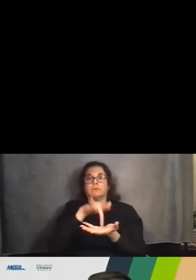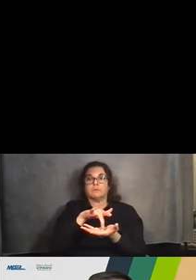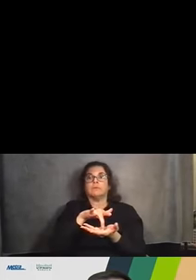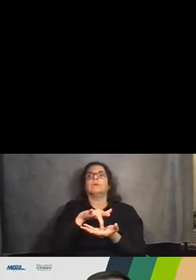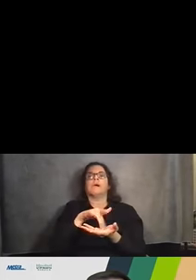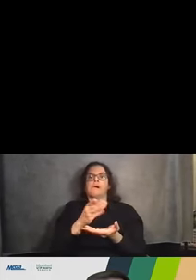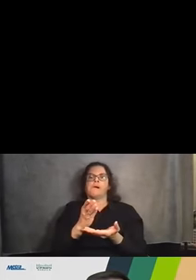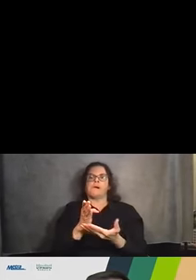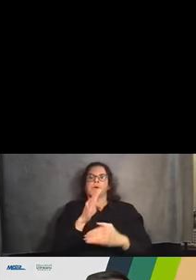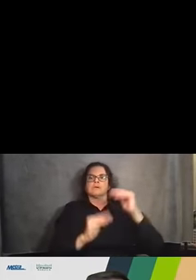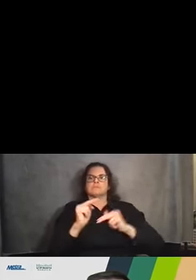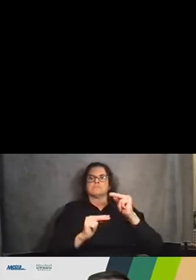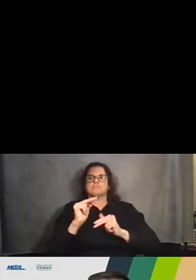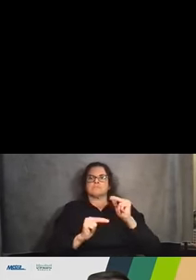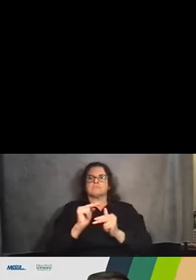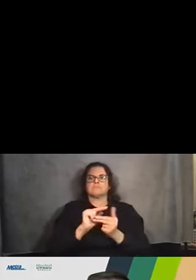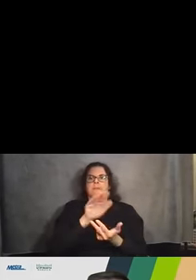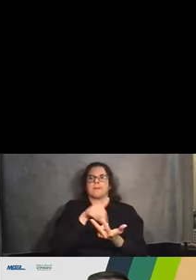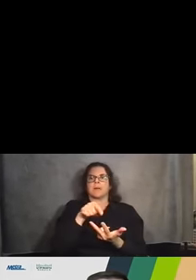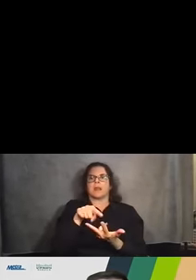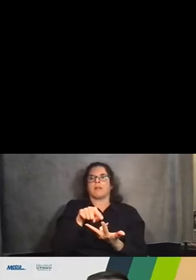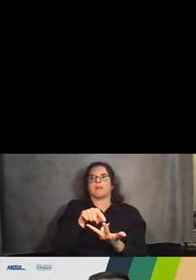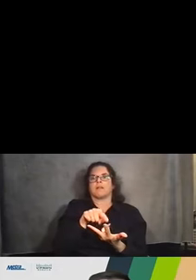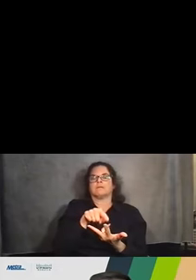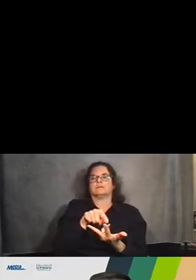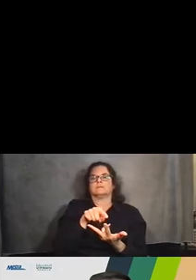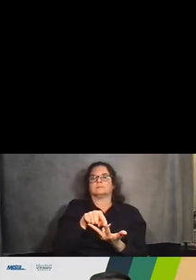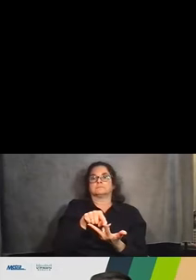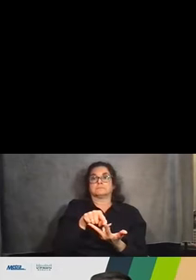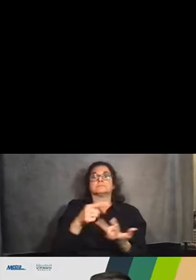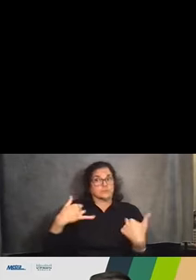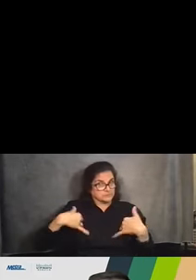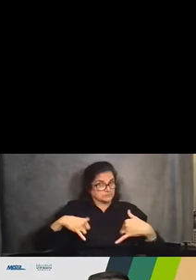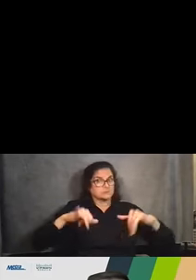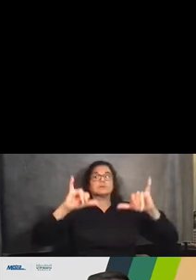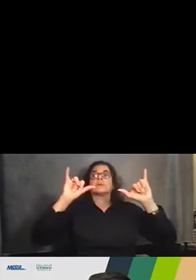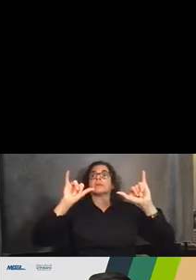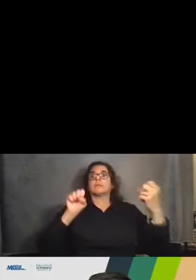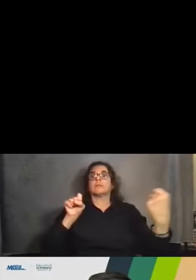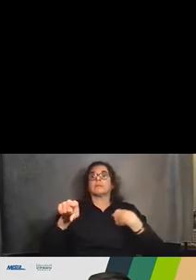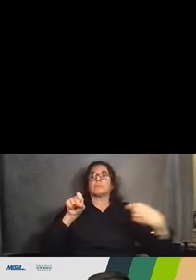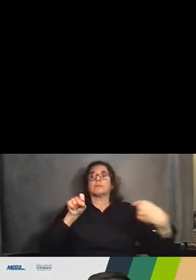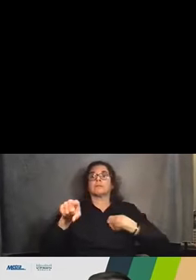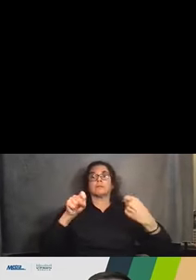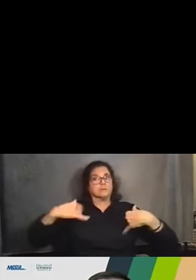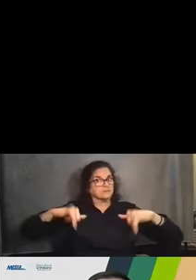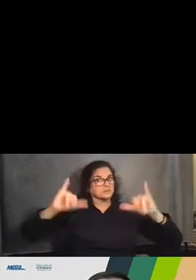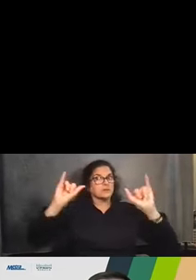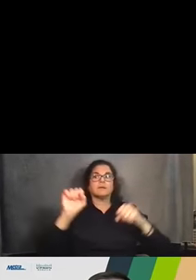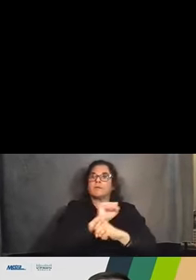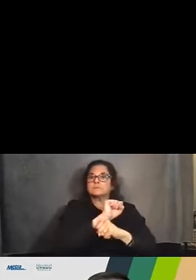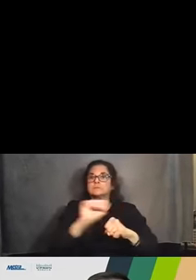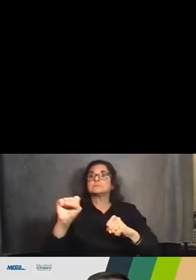those two structures. Again, this maintains that the tracks in both directions for two to track service.